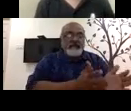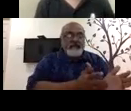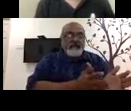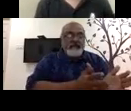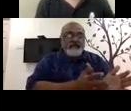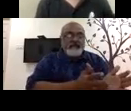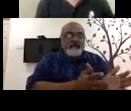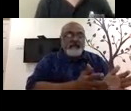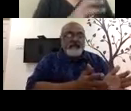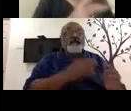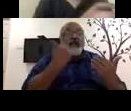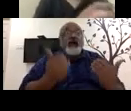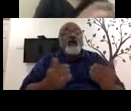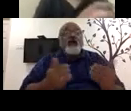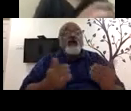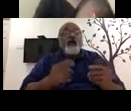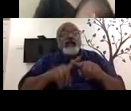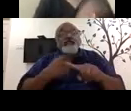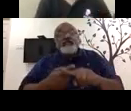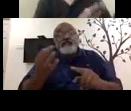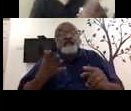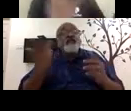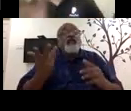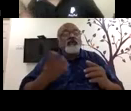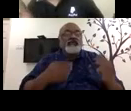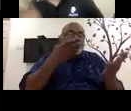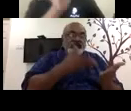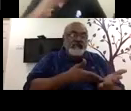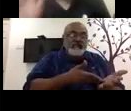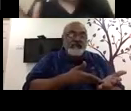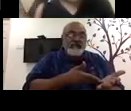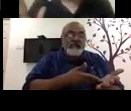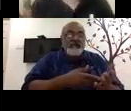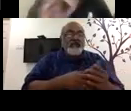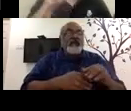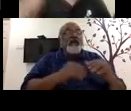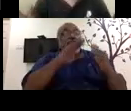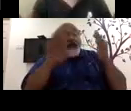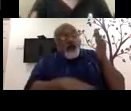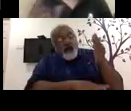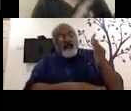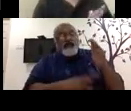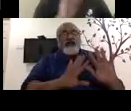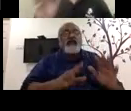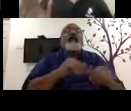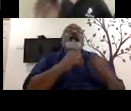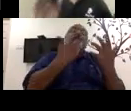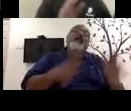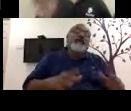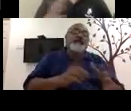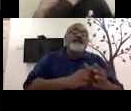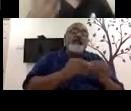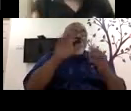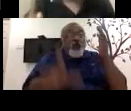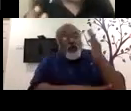you know, uh, competency, what is available. Let's settle for that. Let's not settle for lower for sure. Just because you need a job, let's, we can't